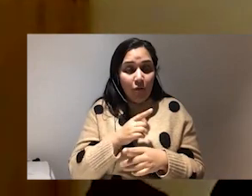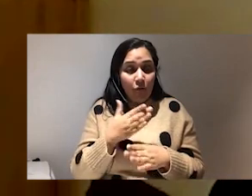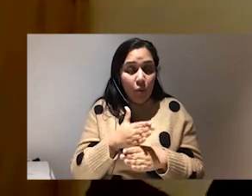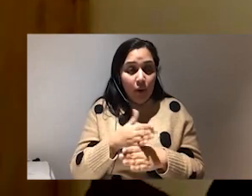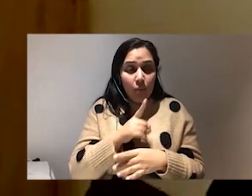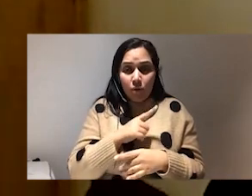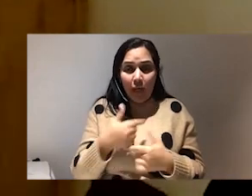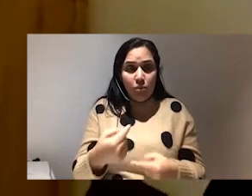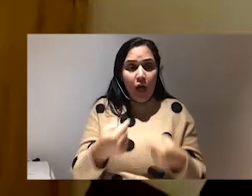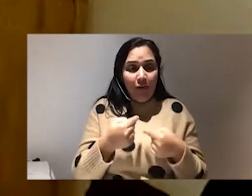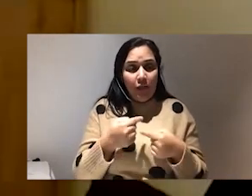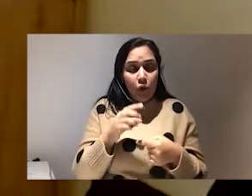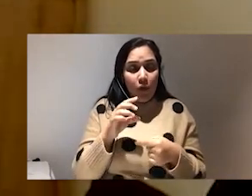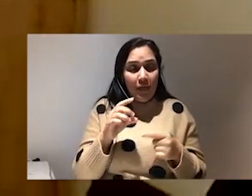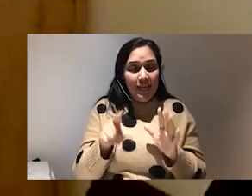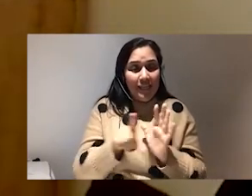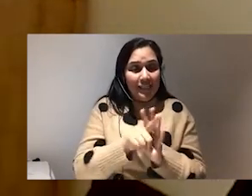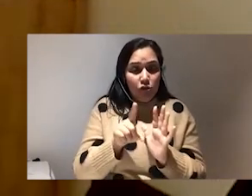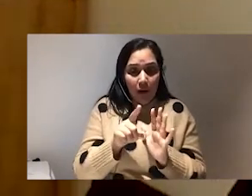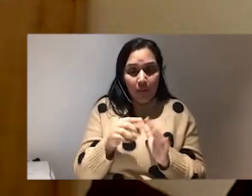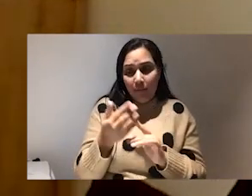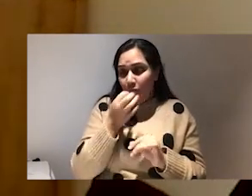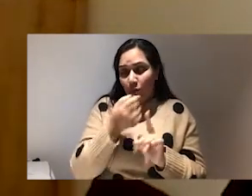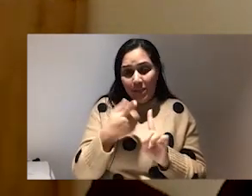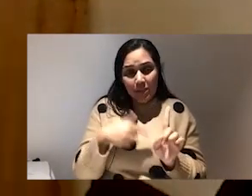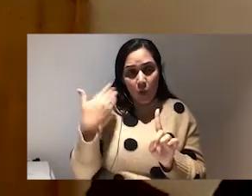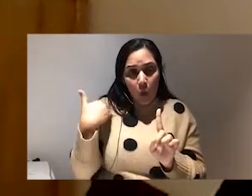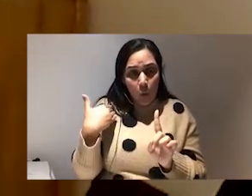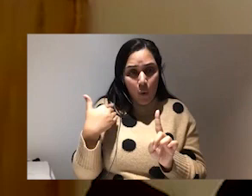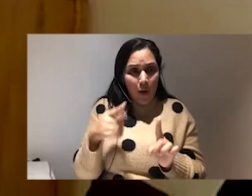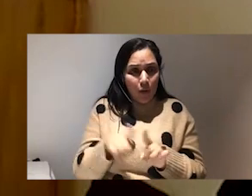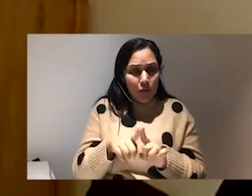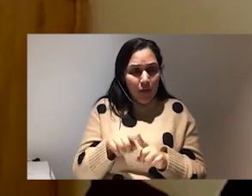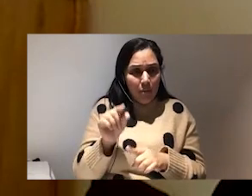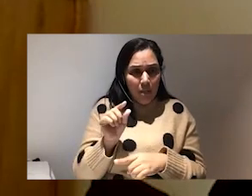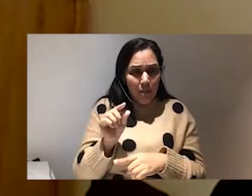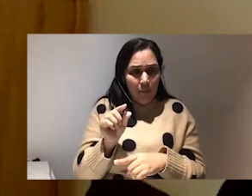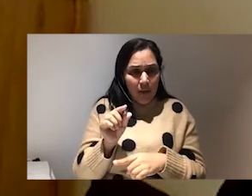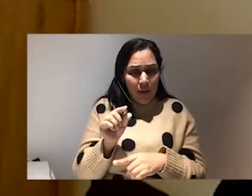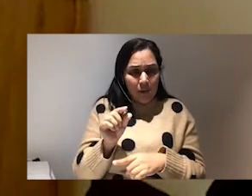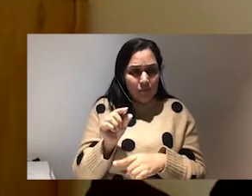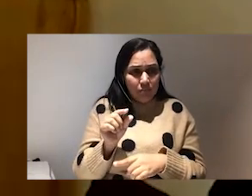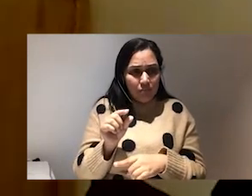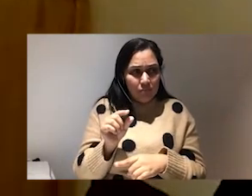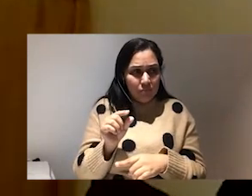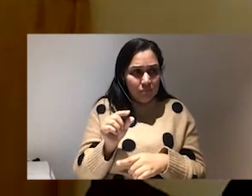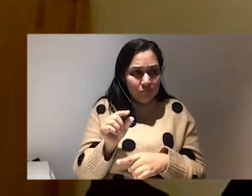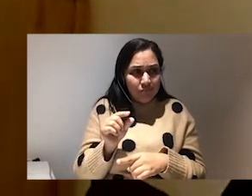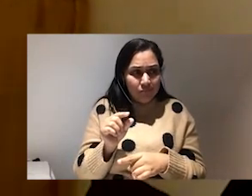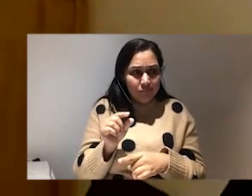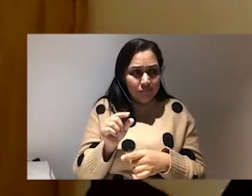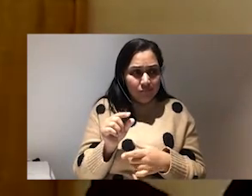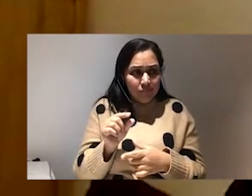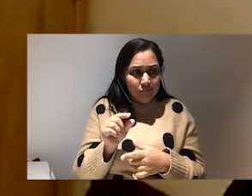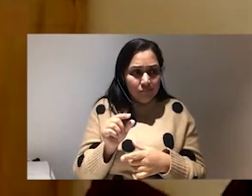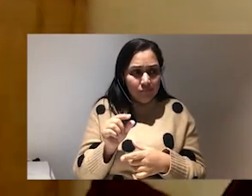Instagram a few years ago. But also because yeah, I'm a little bit shook. And actually, a lot of stuff in the book, like really made